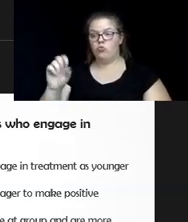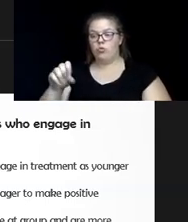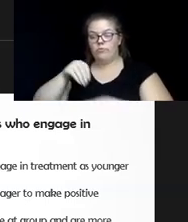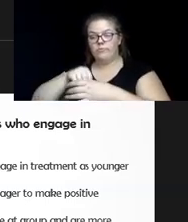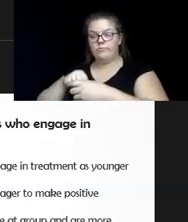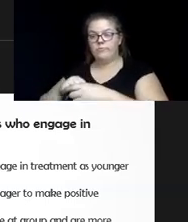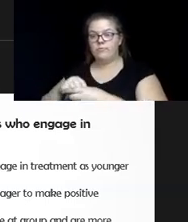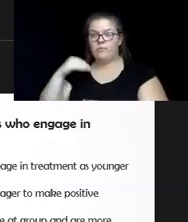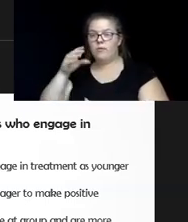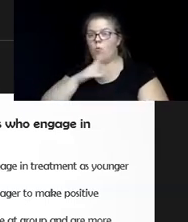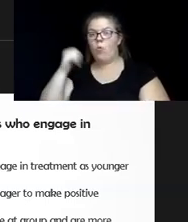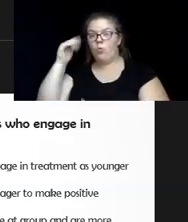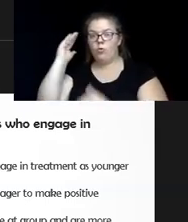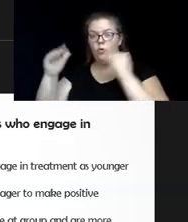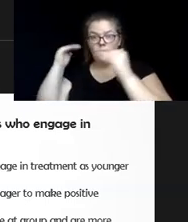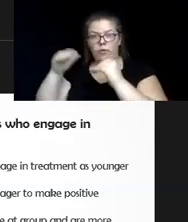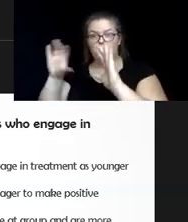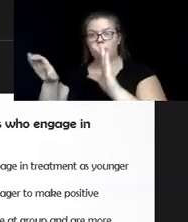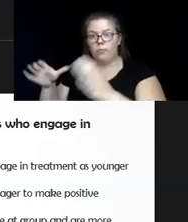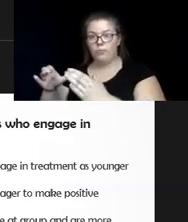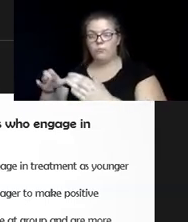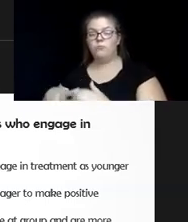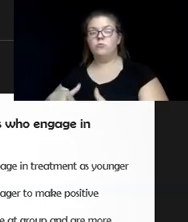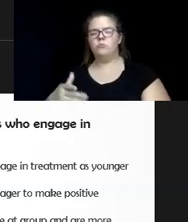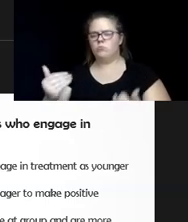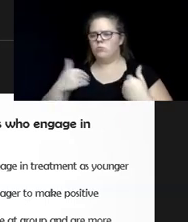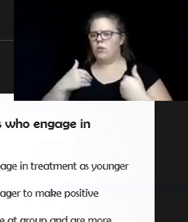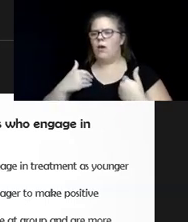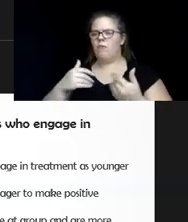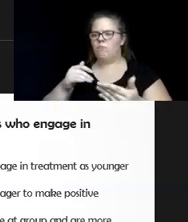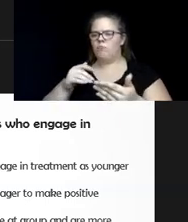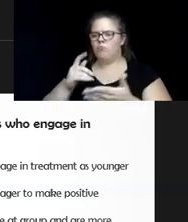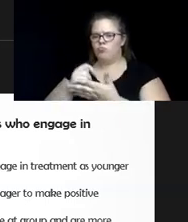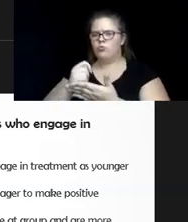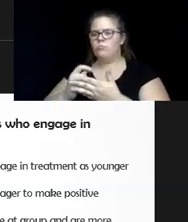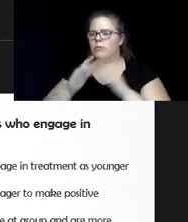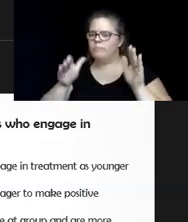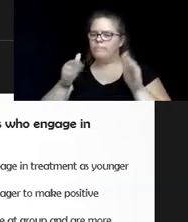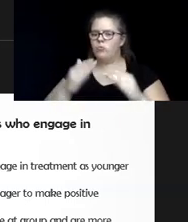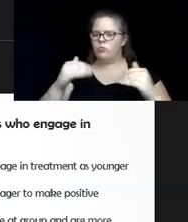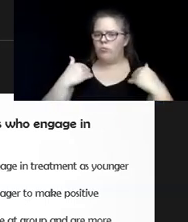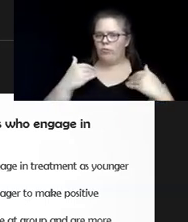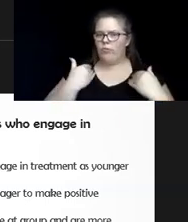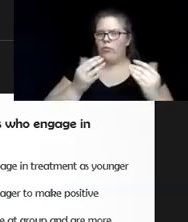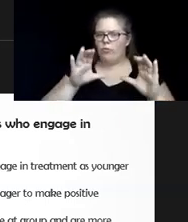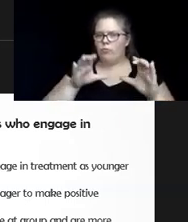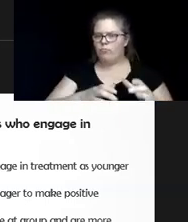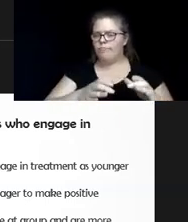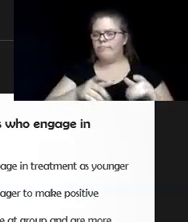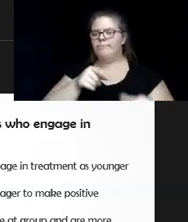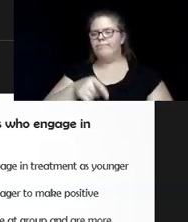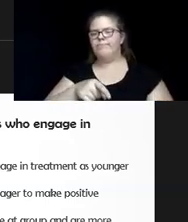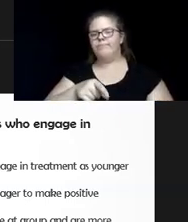We have treatments that have been studied that have been studied in the younger population which can be very effective in treating